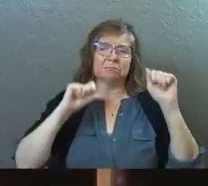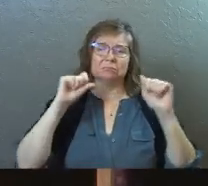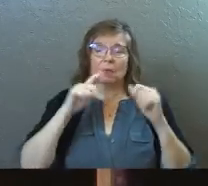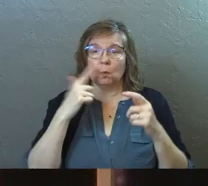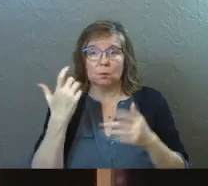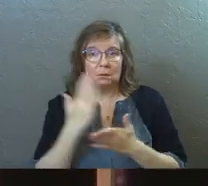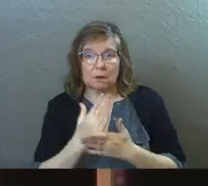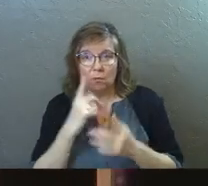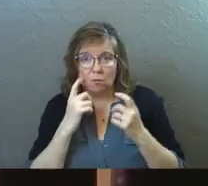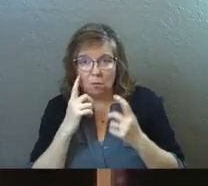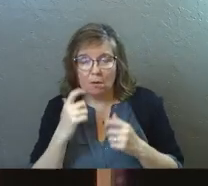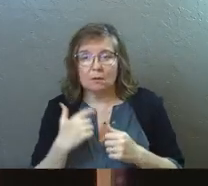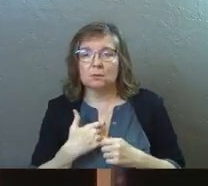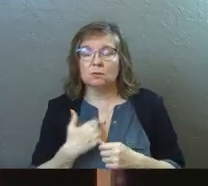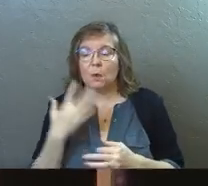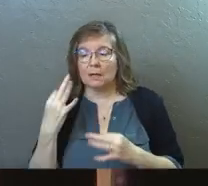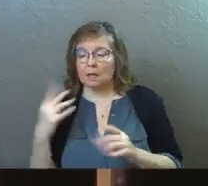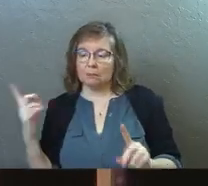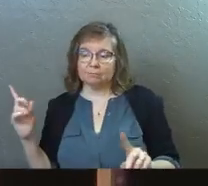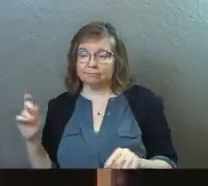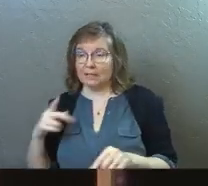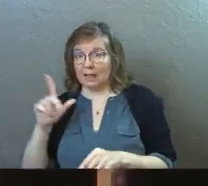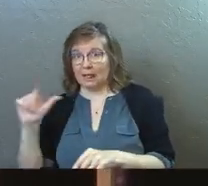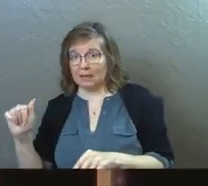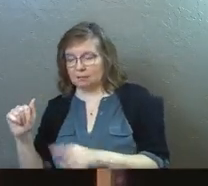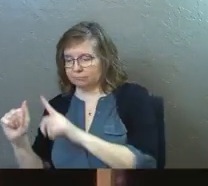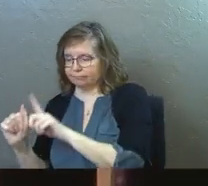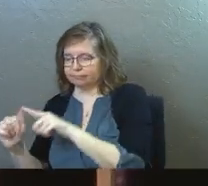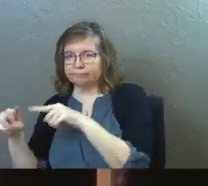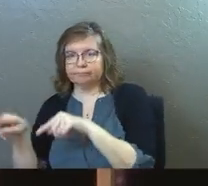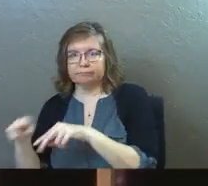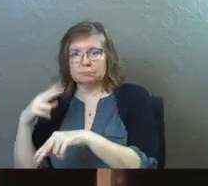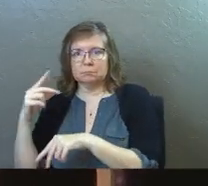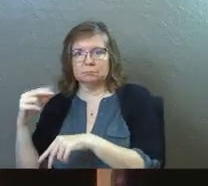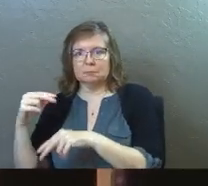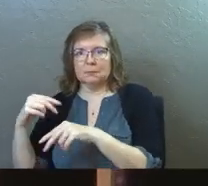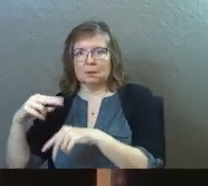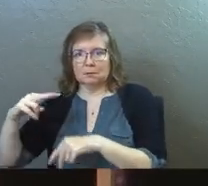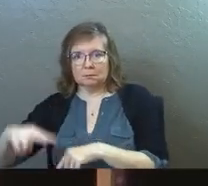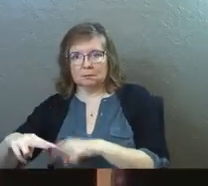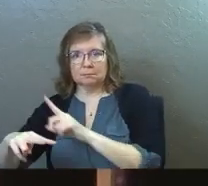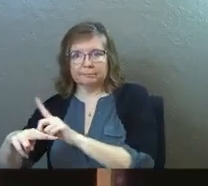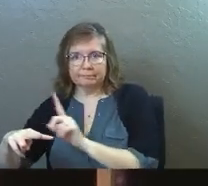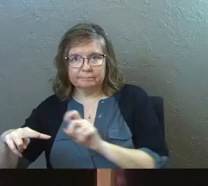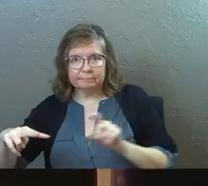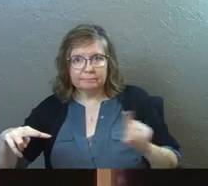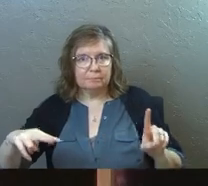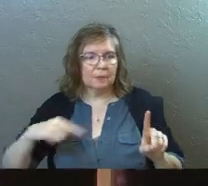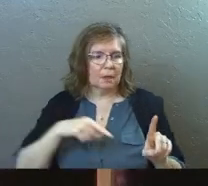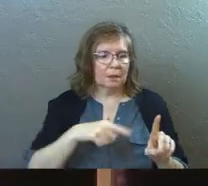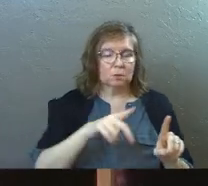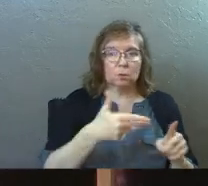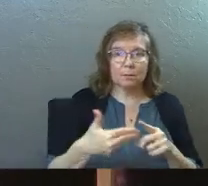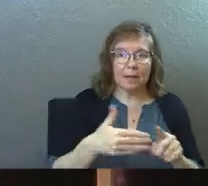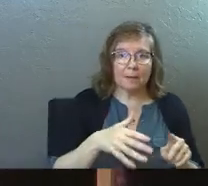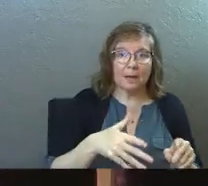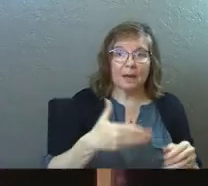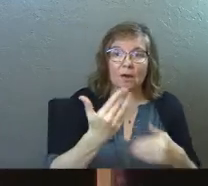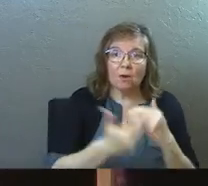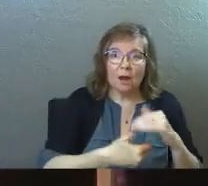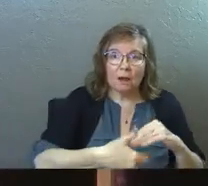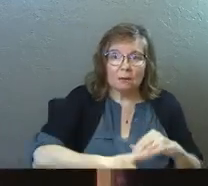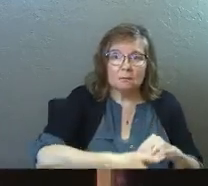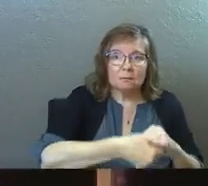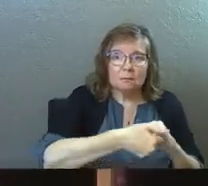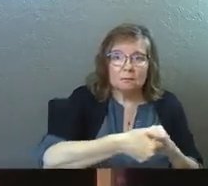it just went on for a while that I decided to walk away from Linda and to walk over toward where the baby was. And I just picked up her little